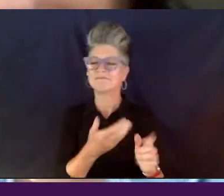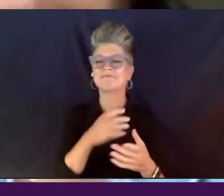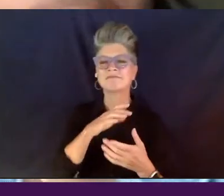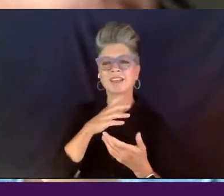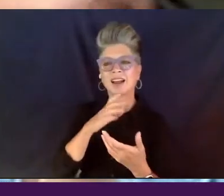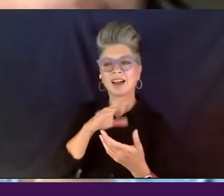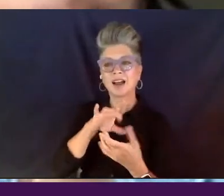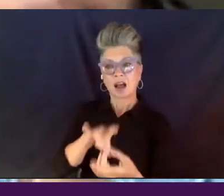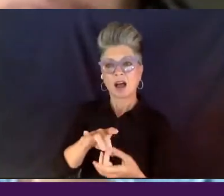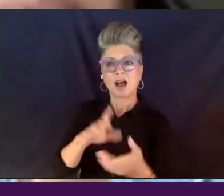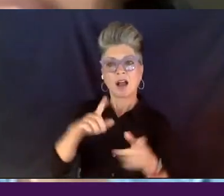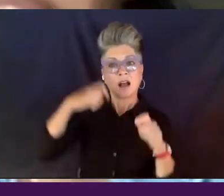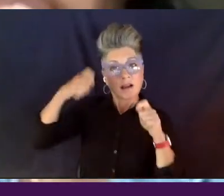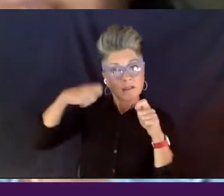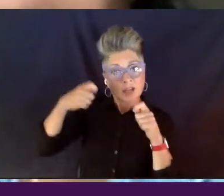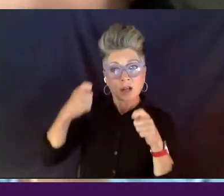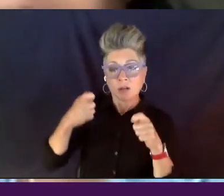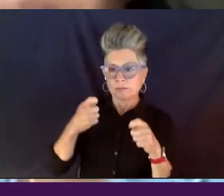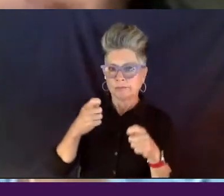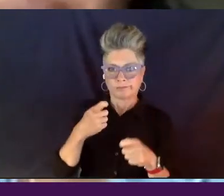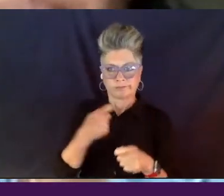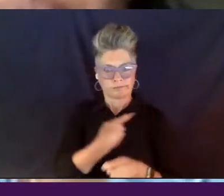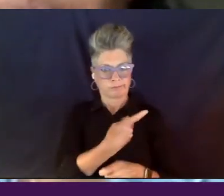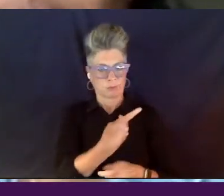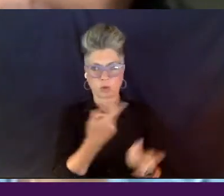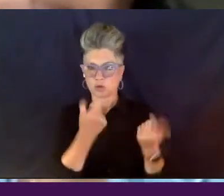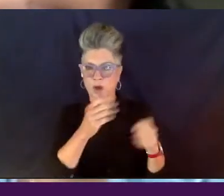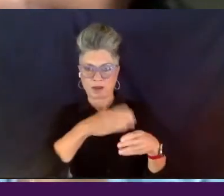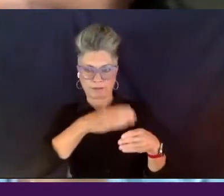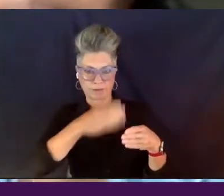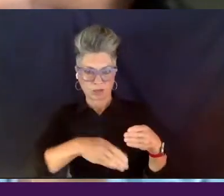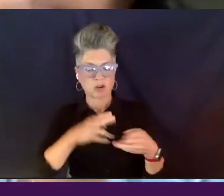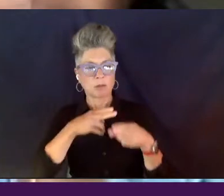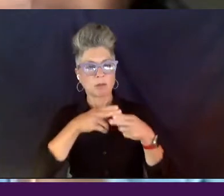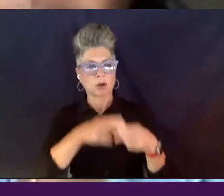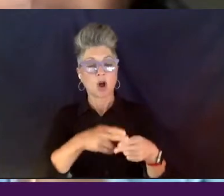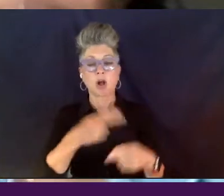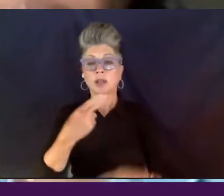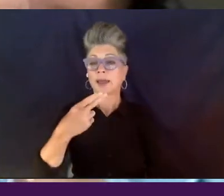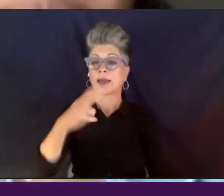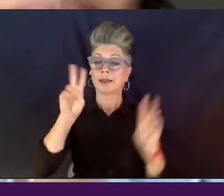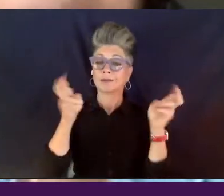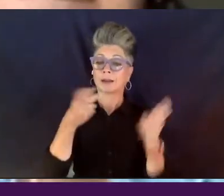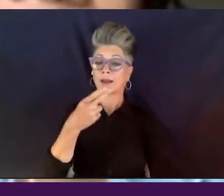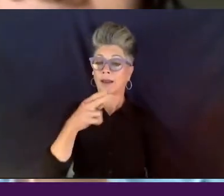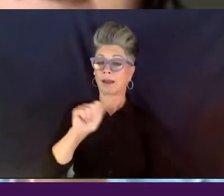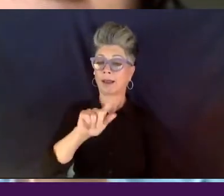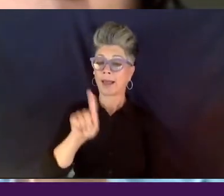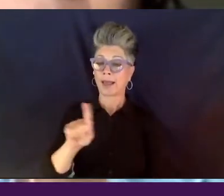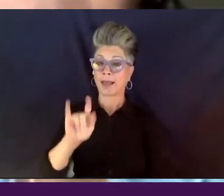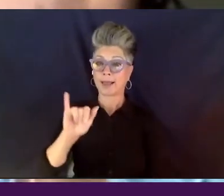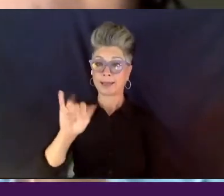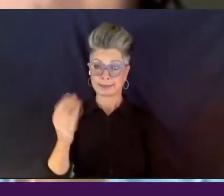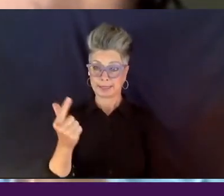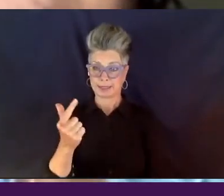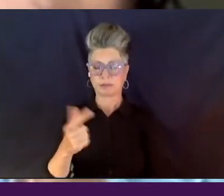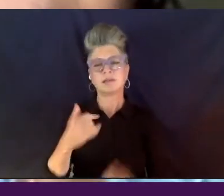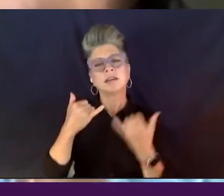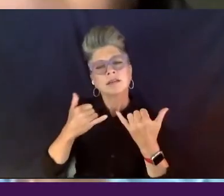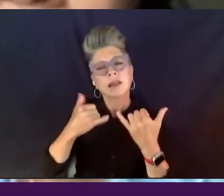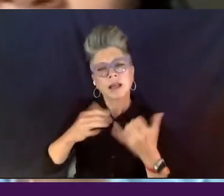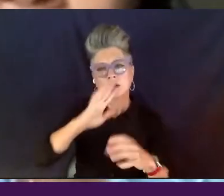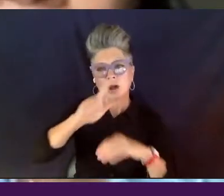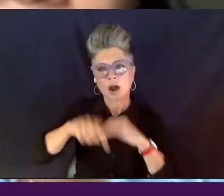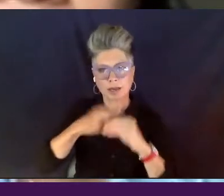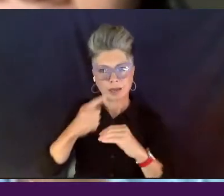a film that we are trying to finish up called Hazing. But we are here today to talk about Looking for